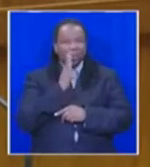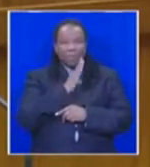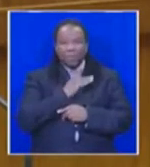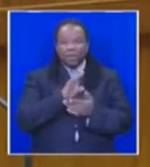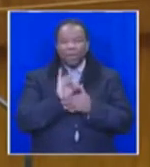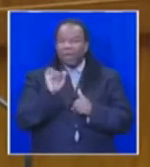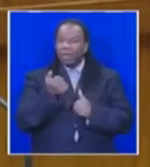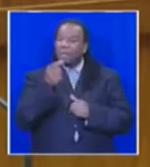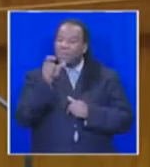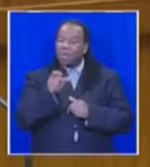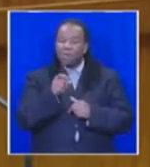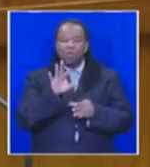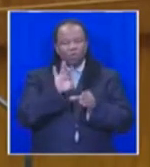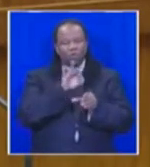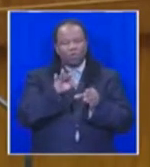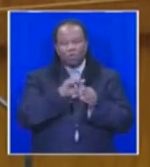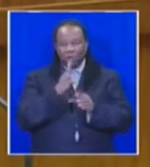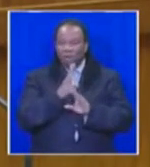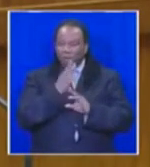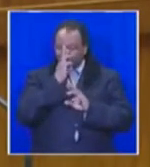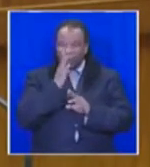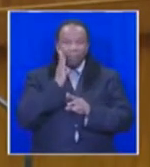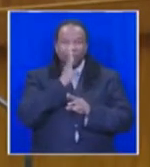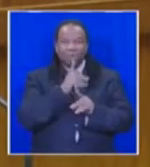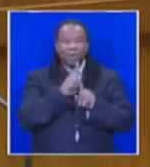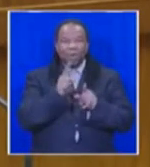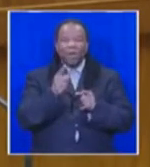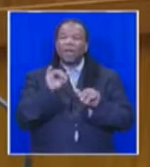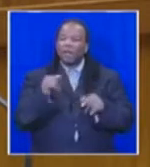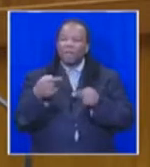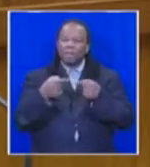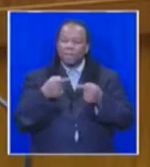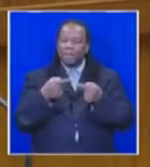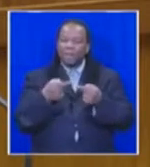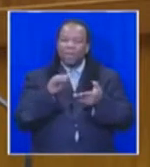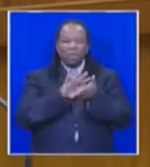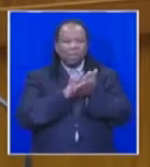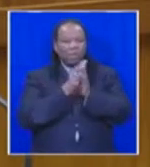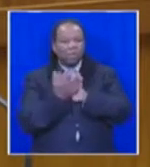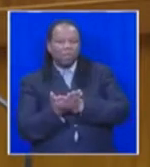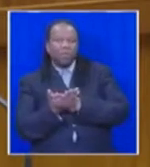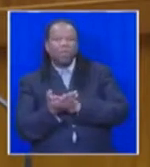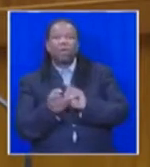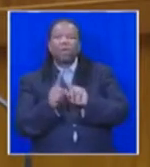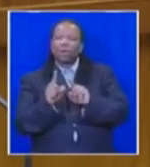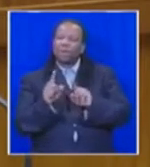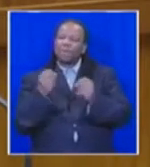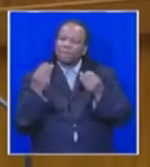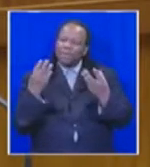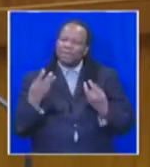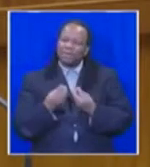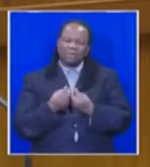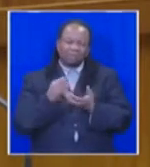voters and allows party politics to disrupt proceedings, undermine the work of Parliament and generally promote chaos and